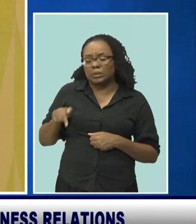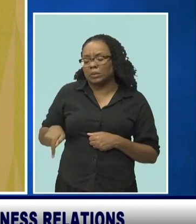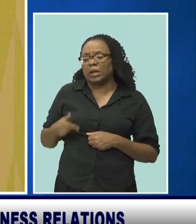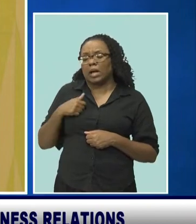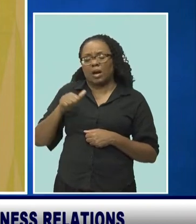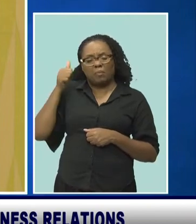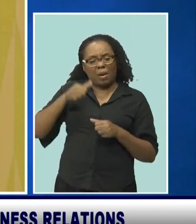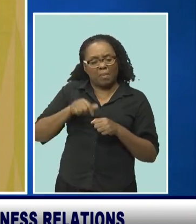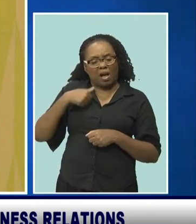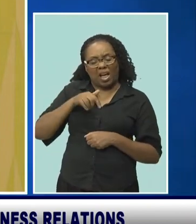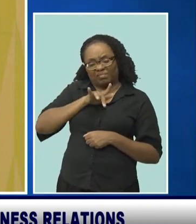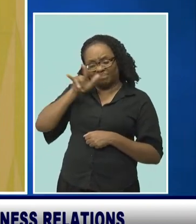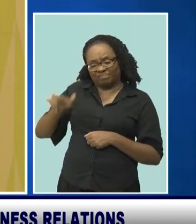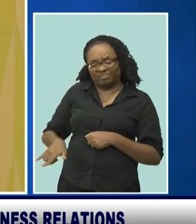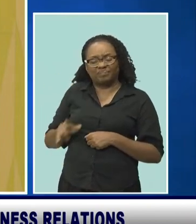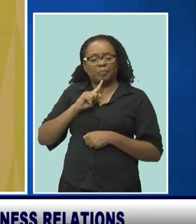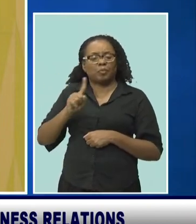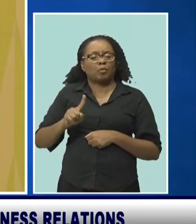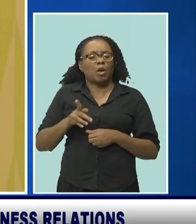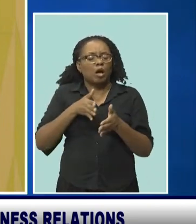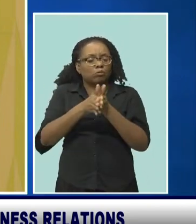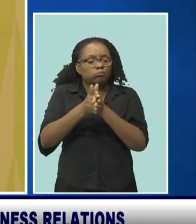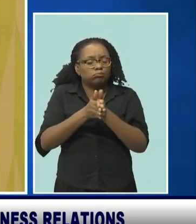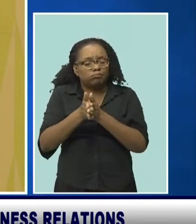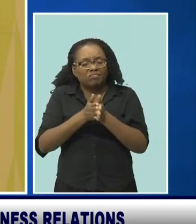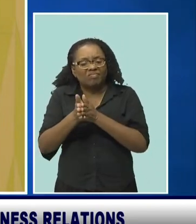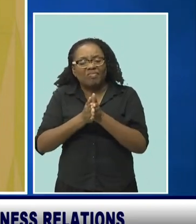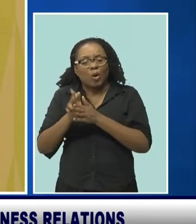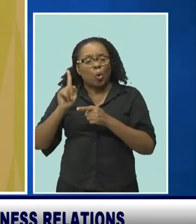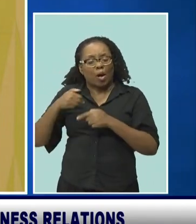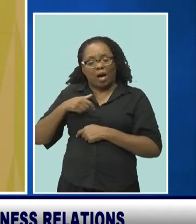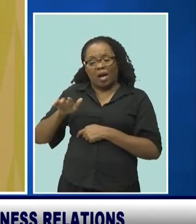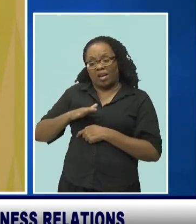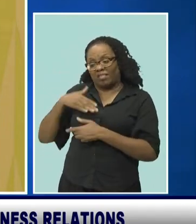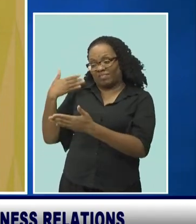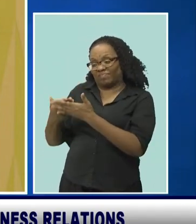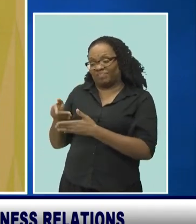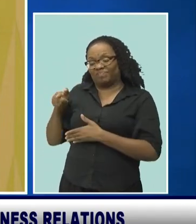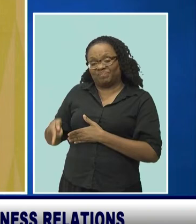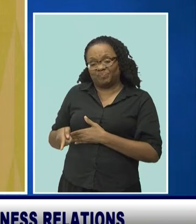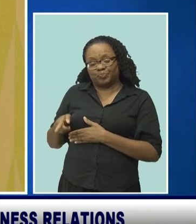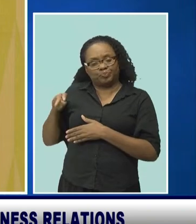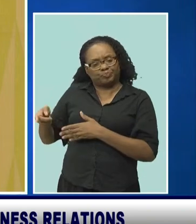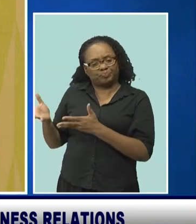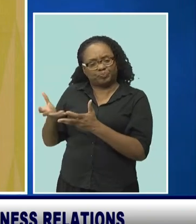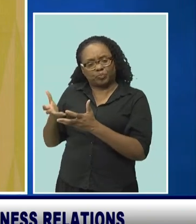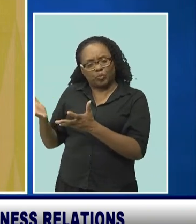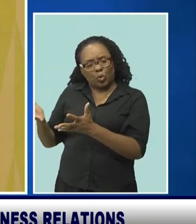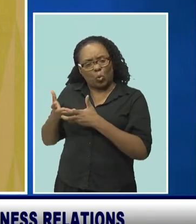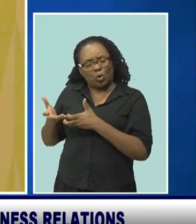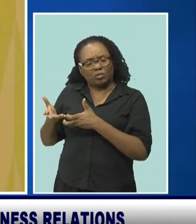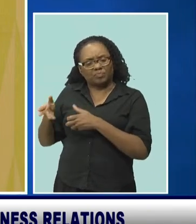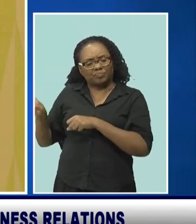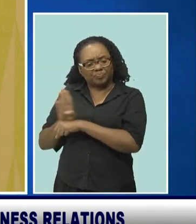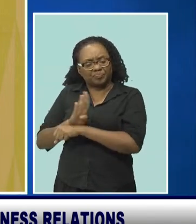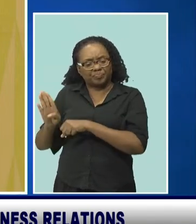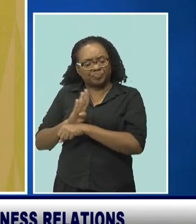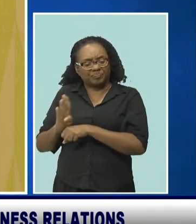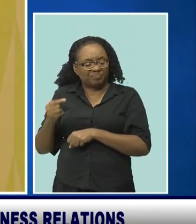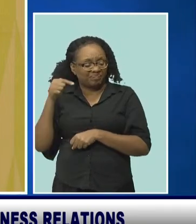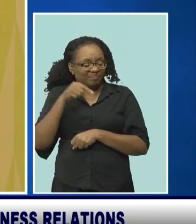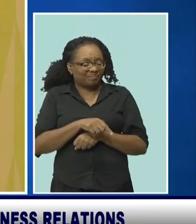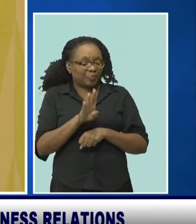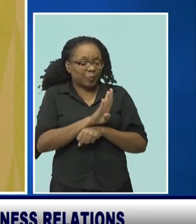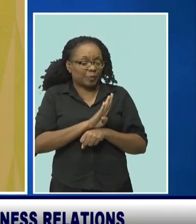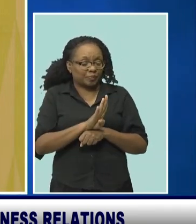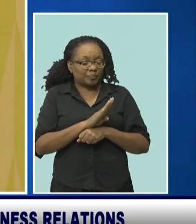the enthusiasm that pervaded that reception about doing business in Barbados. Subsequent to that first